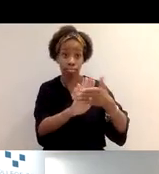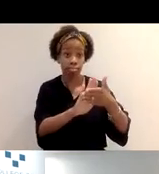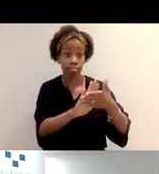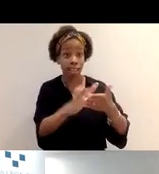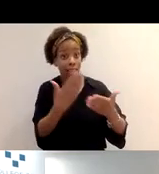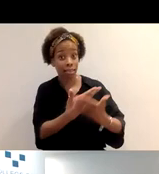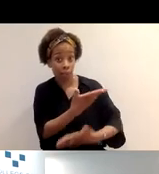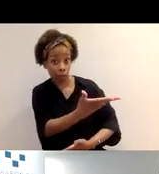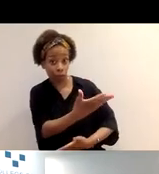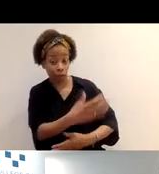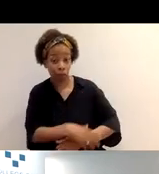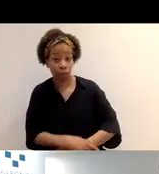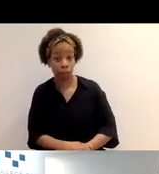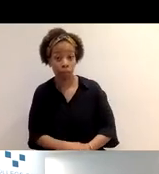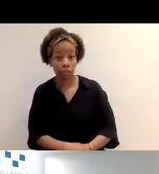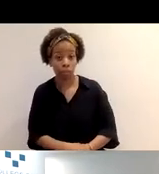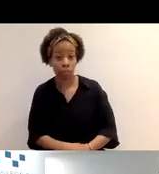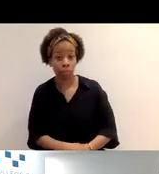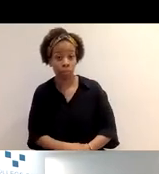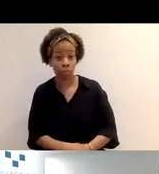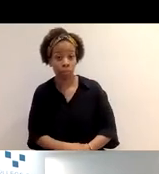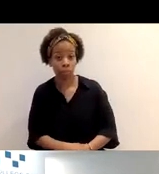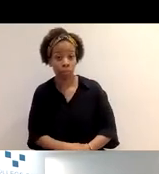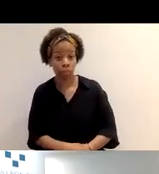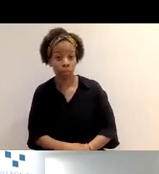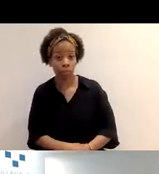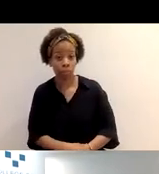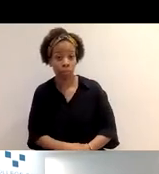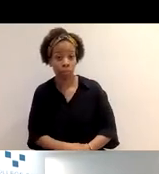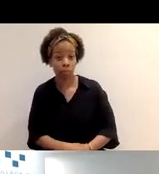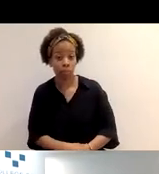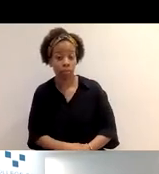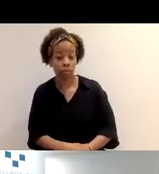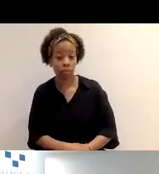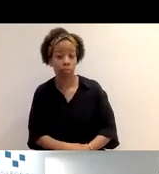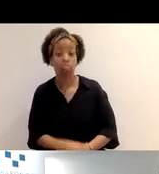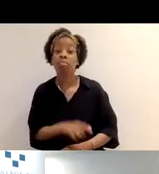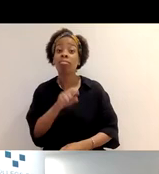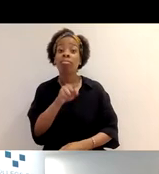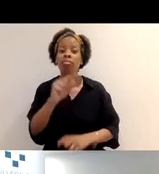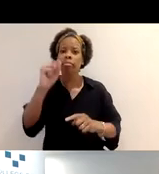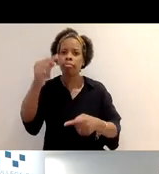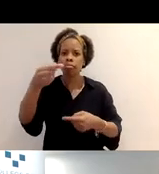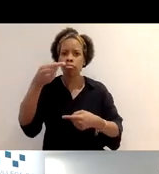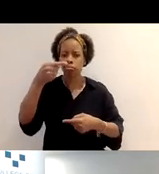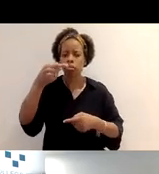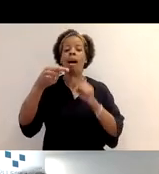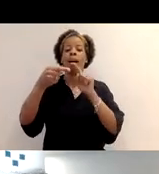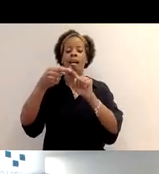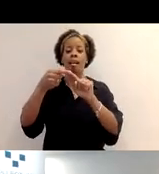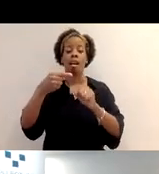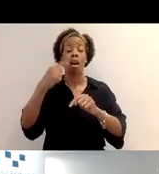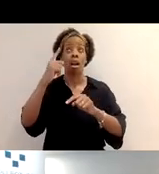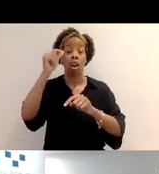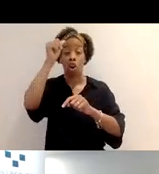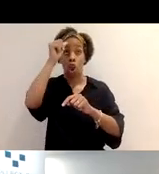in the activities without professional development goals section. And that can just serve as a reminder to you that you need at some point